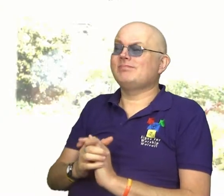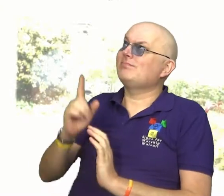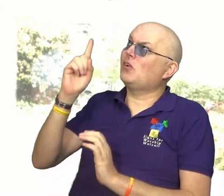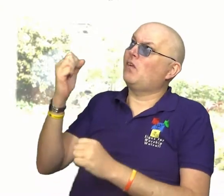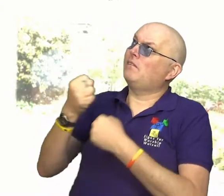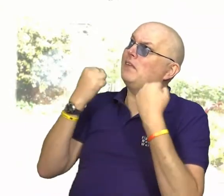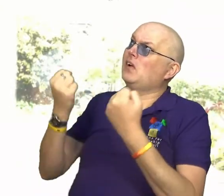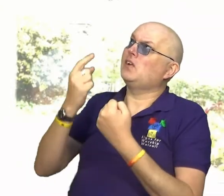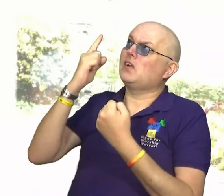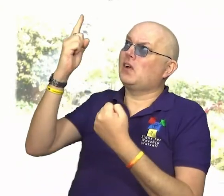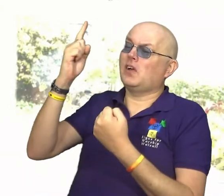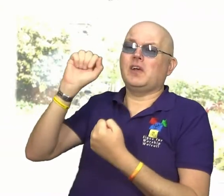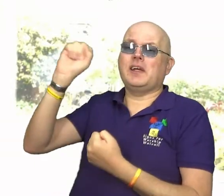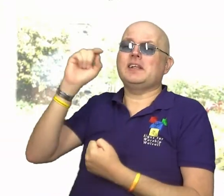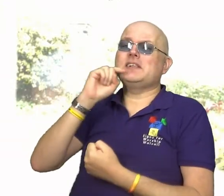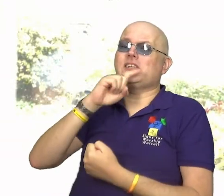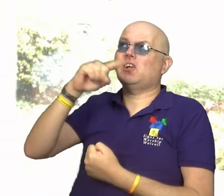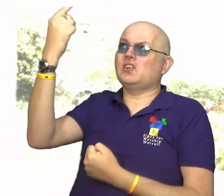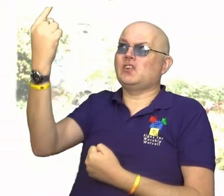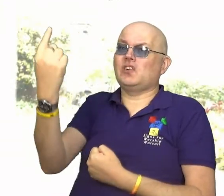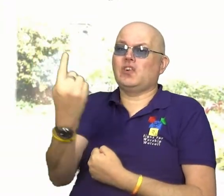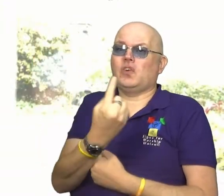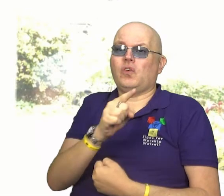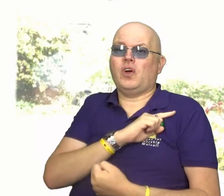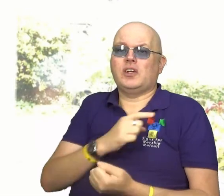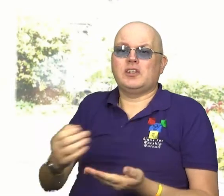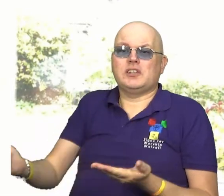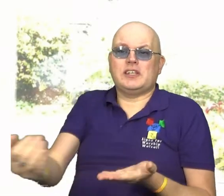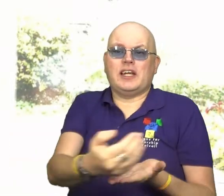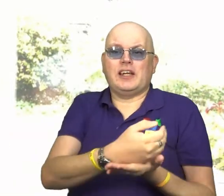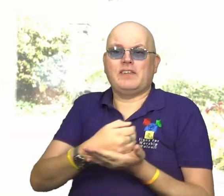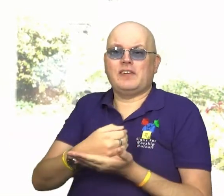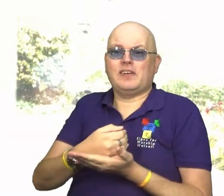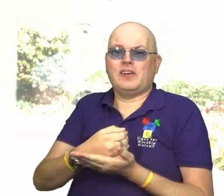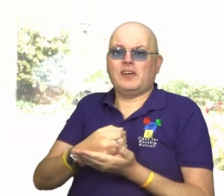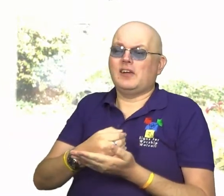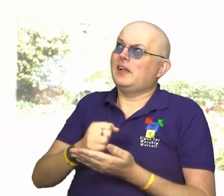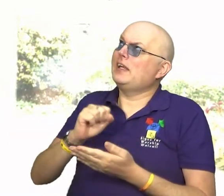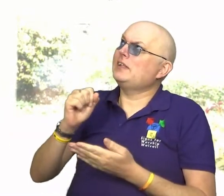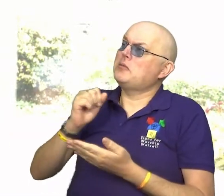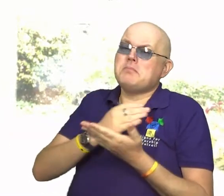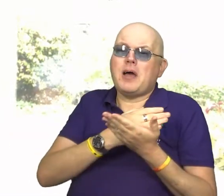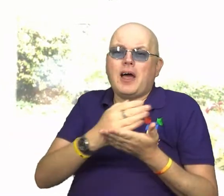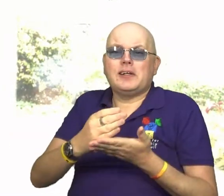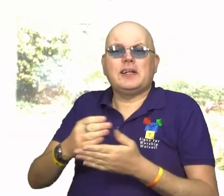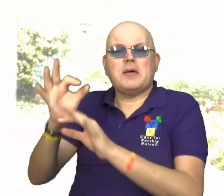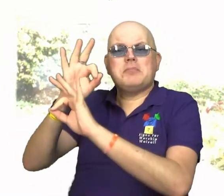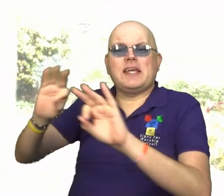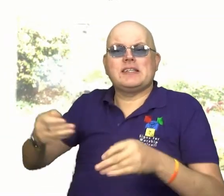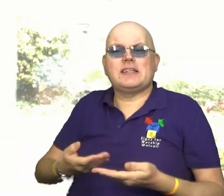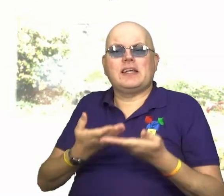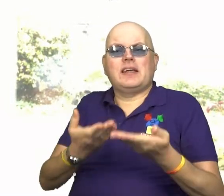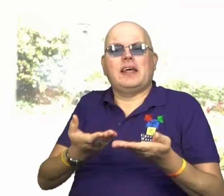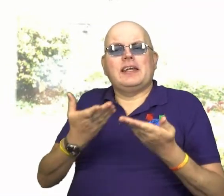May almighty God, who sent his Son into the world to save sinners, bring us his pardon and his